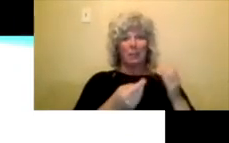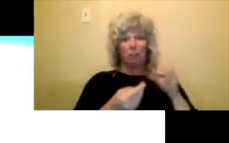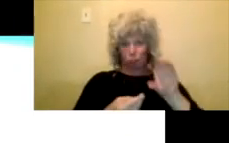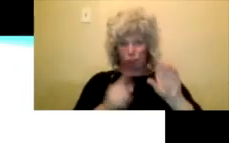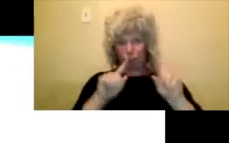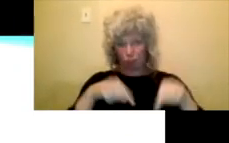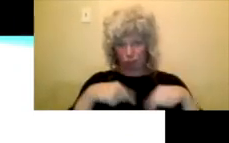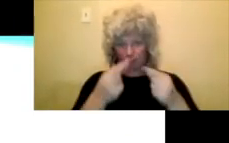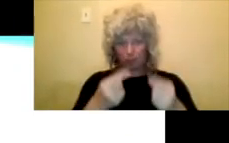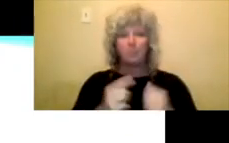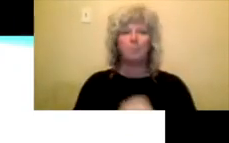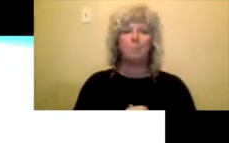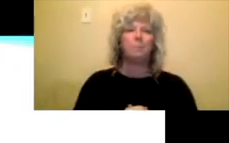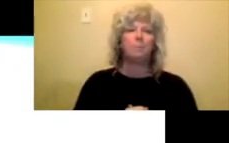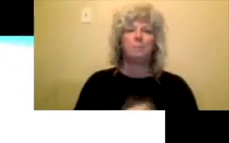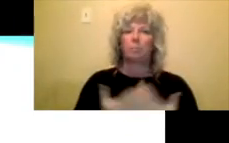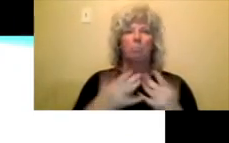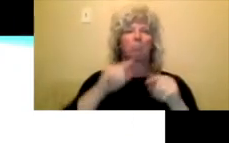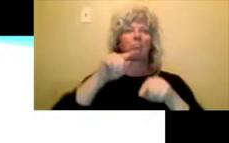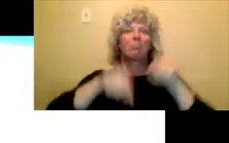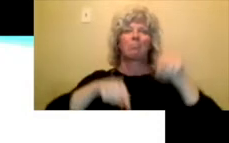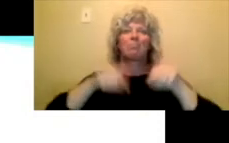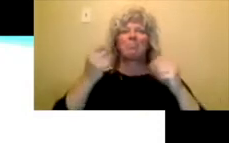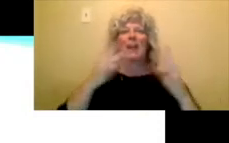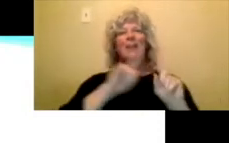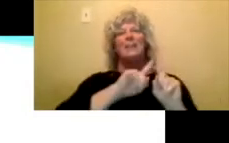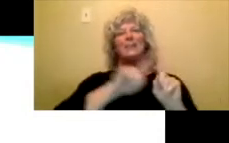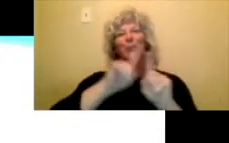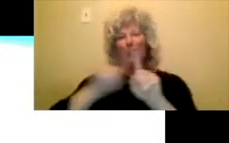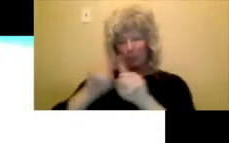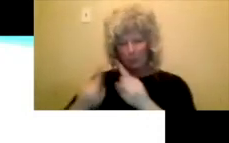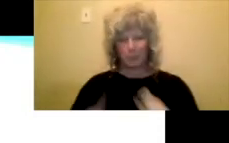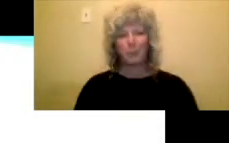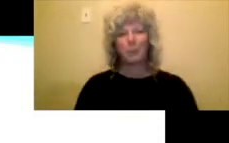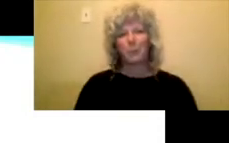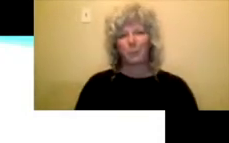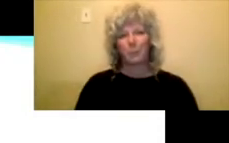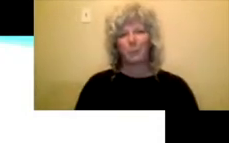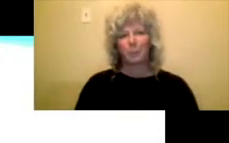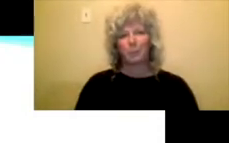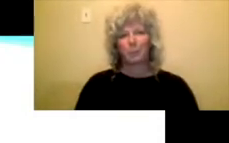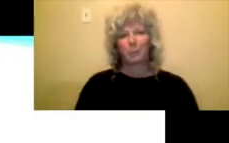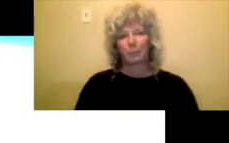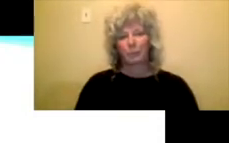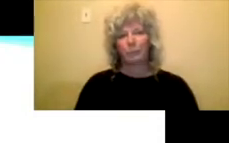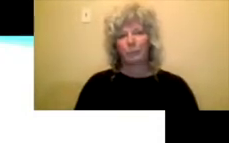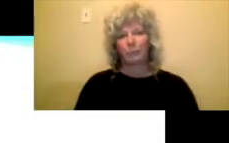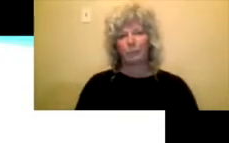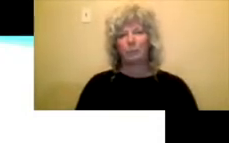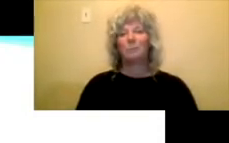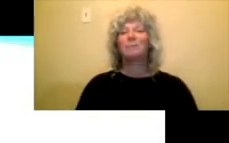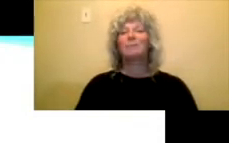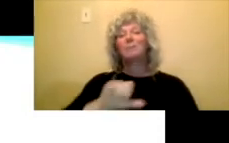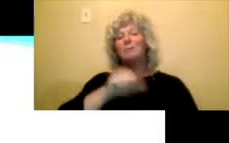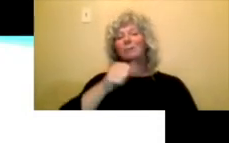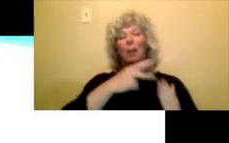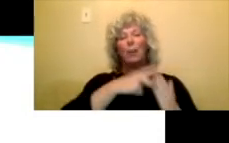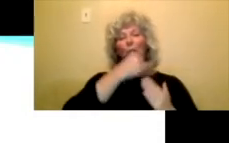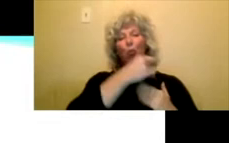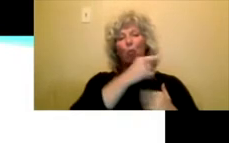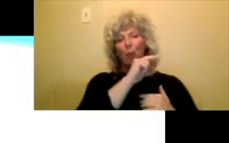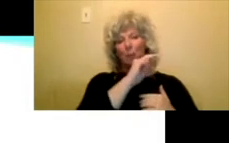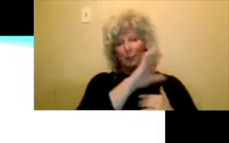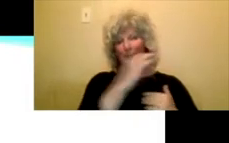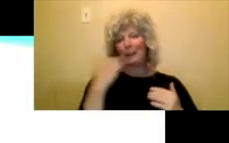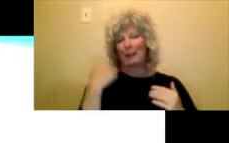various. So this is a, unlike the other discipline programs at TAC, this one encompasses